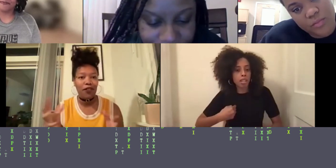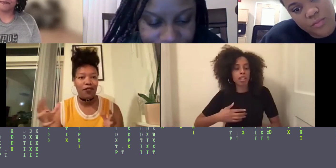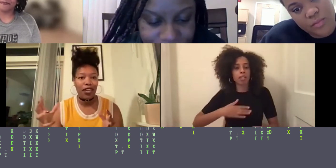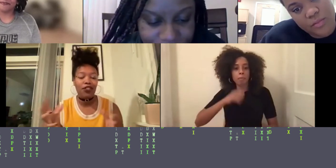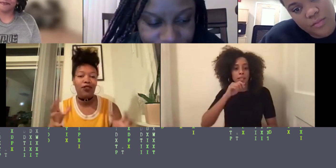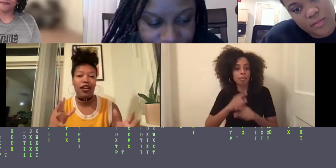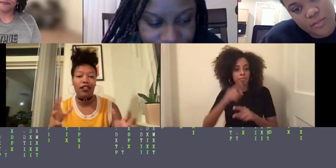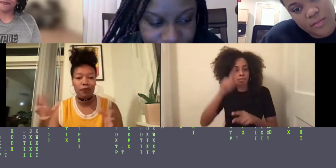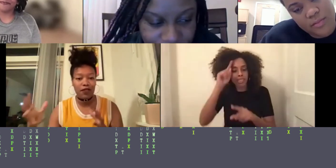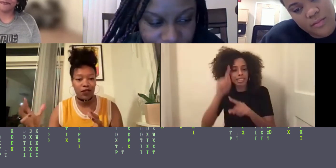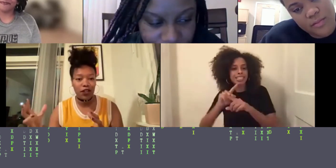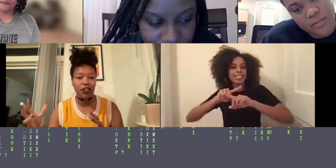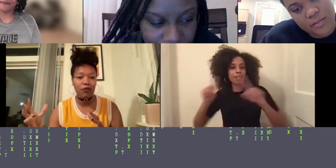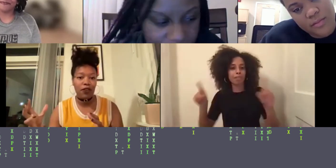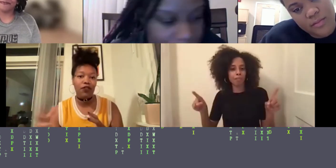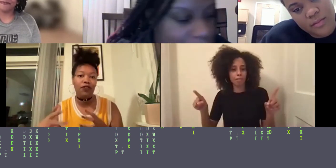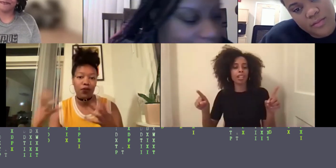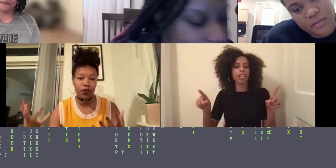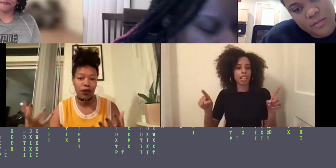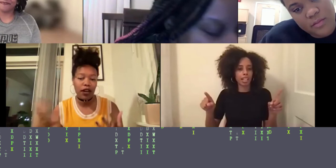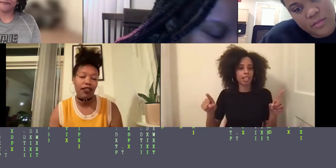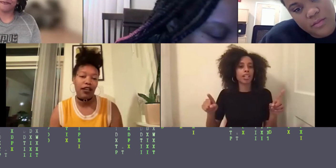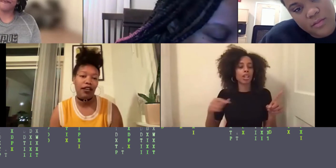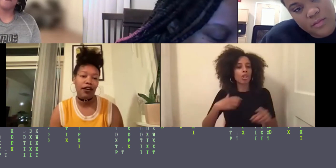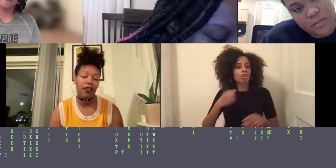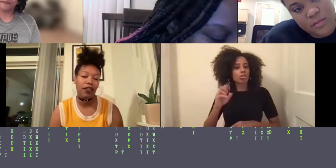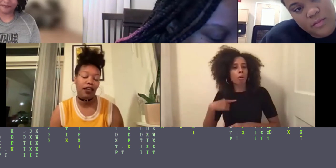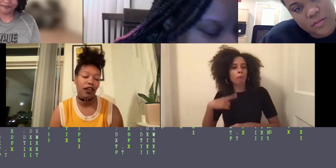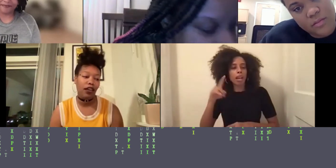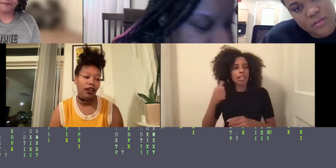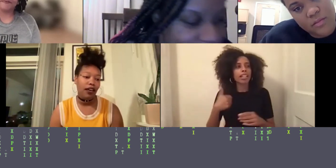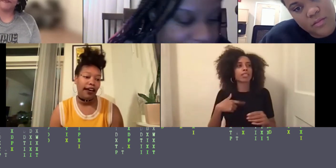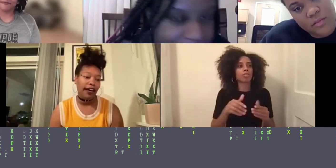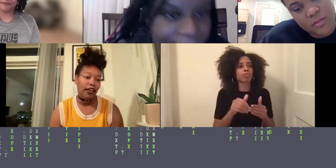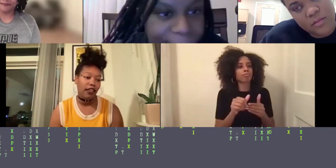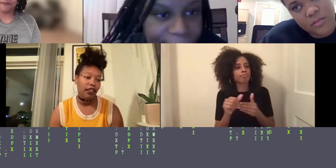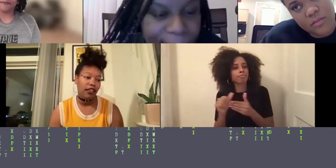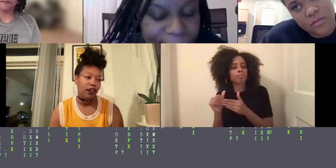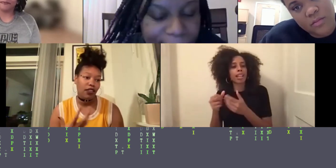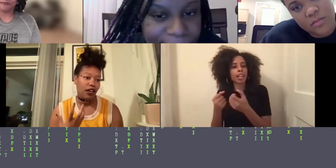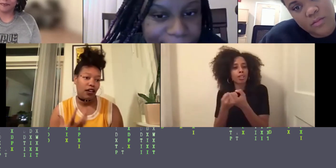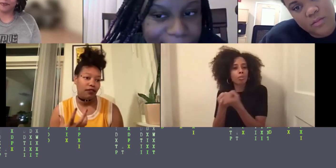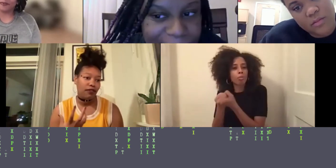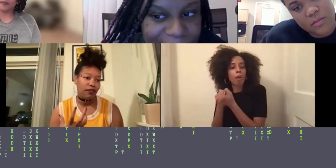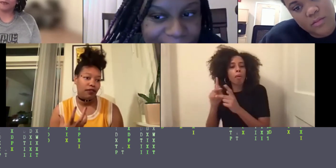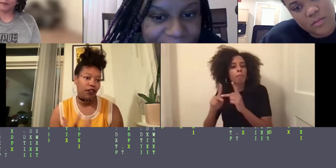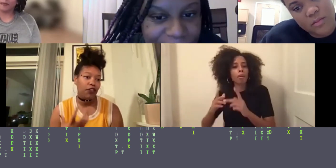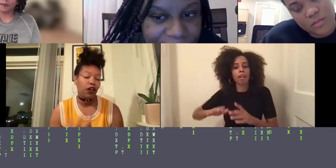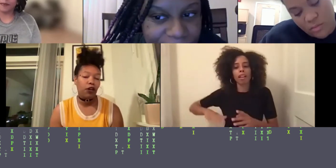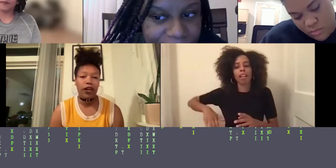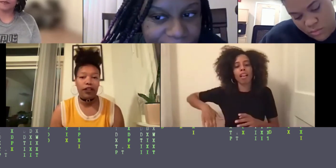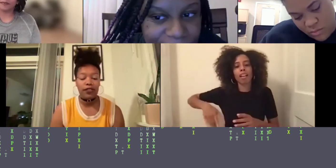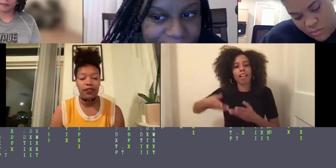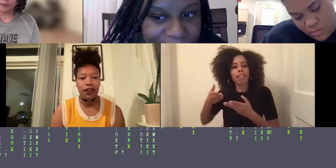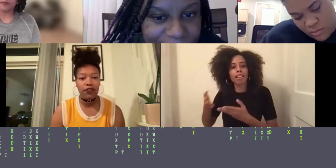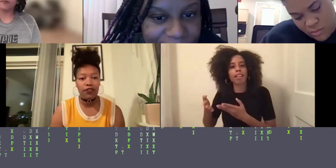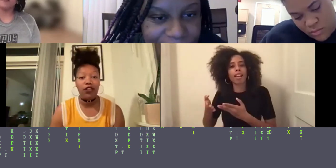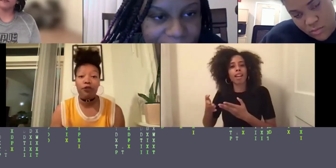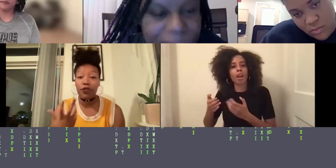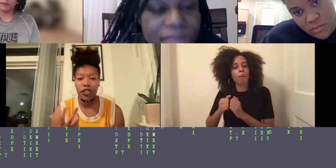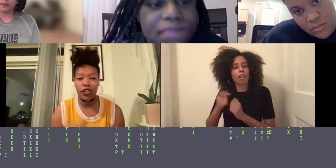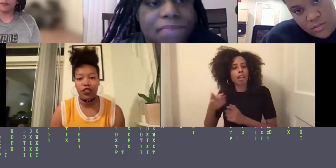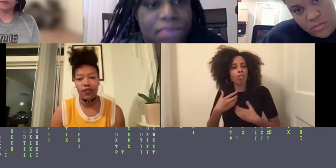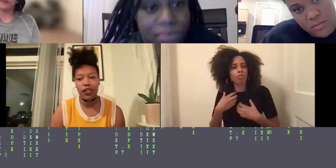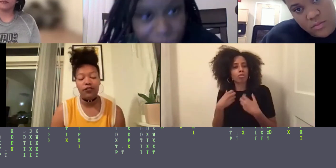sure that I'm pivoting to that space of nourishment for the folks who are not there yet within. Uh, the, their, their, strong awareness of self